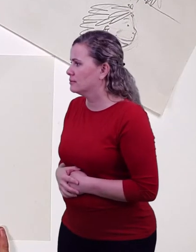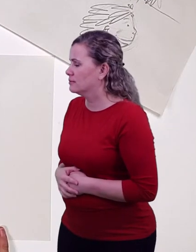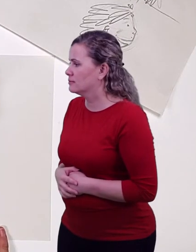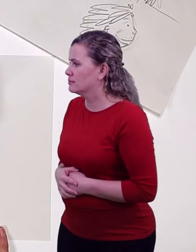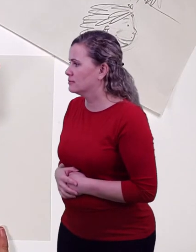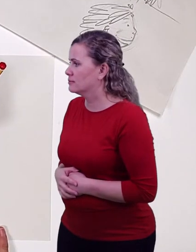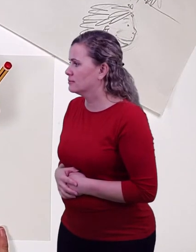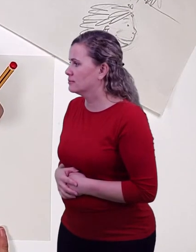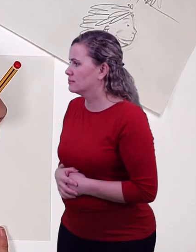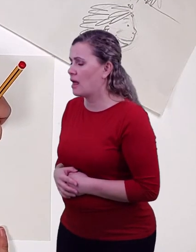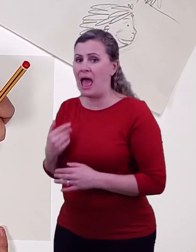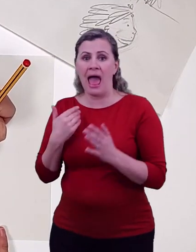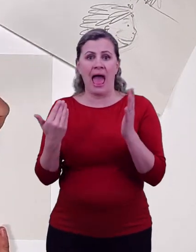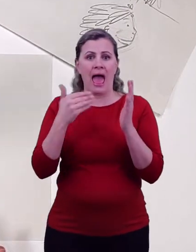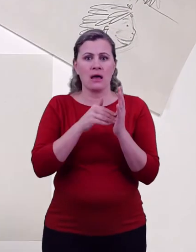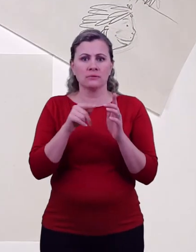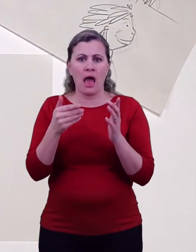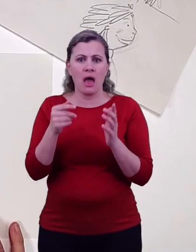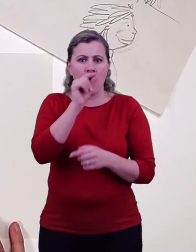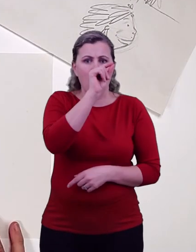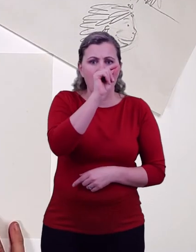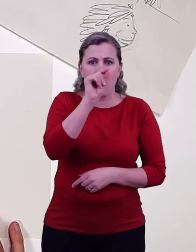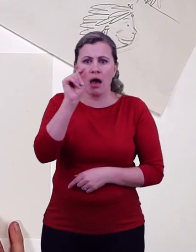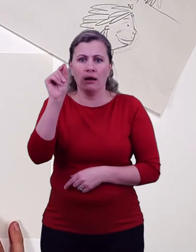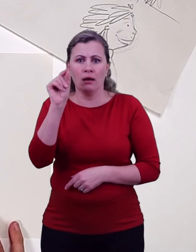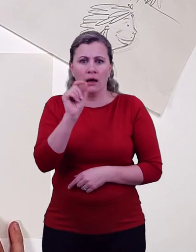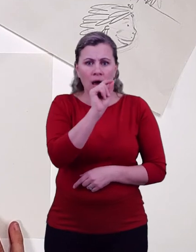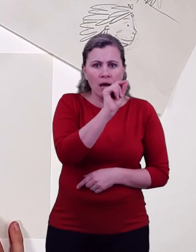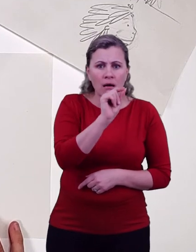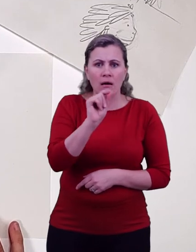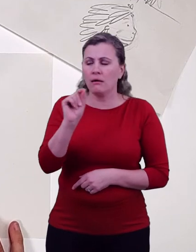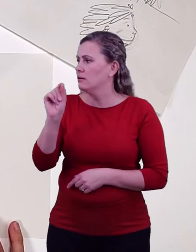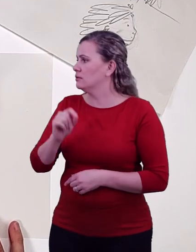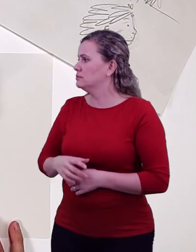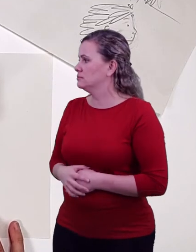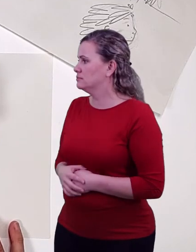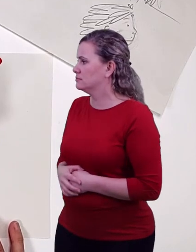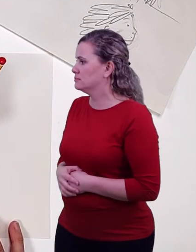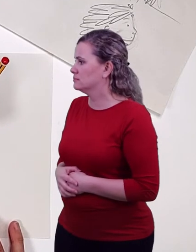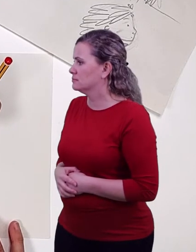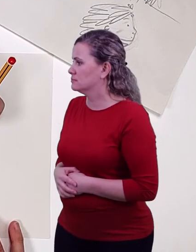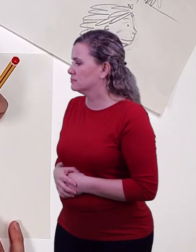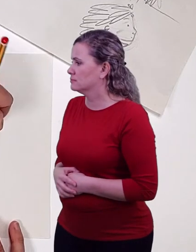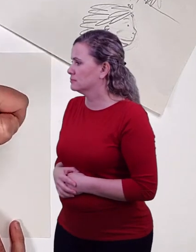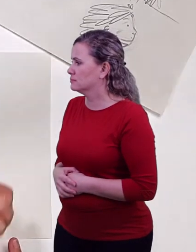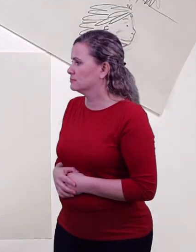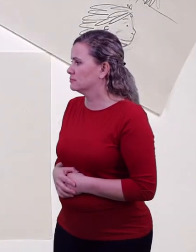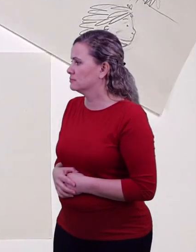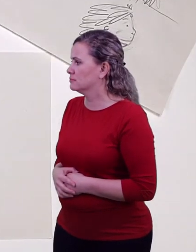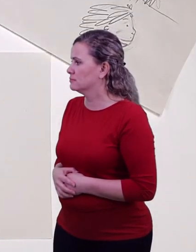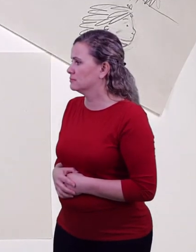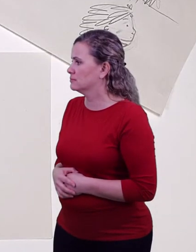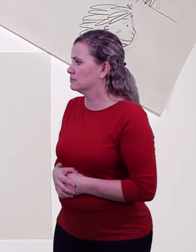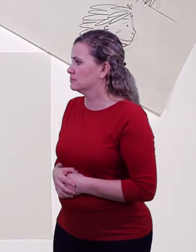same but from the top of her ears. Draw one more line across her face the same distance above the